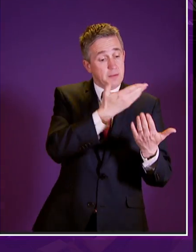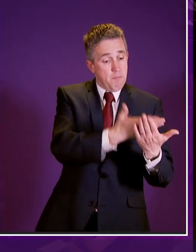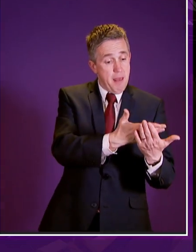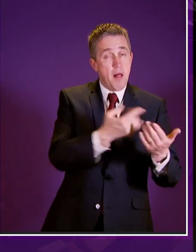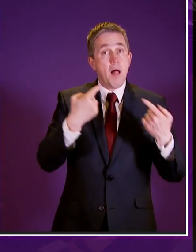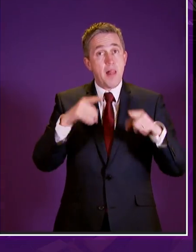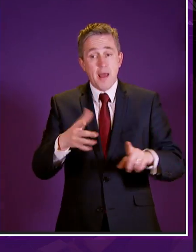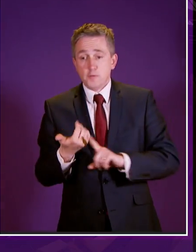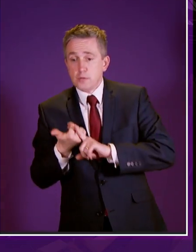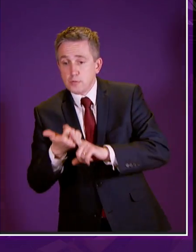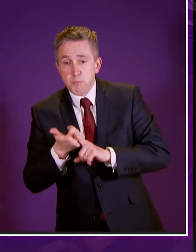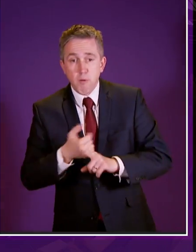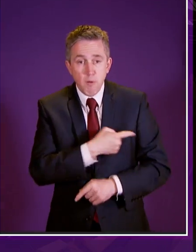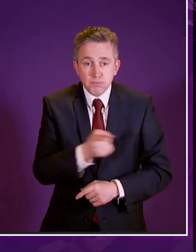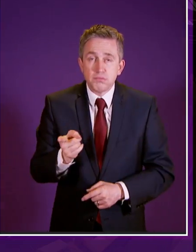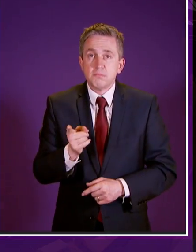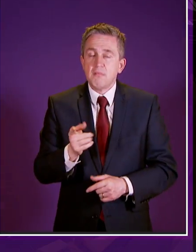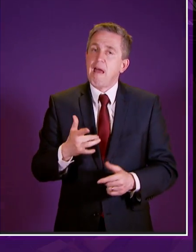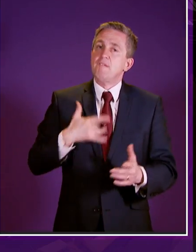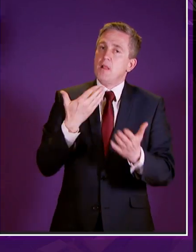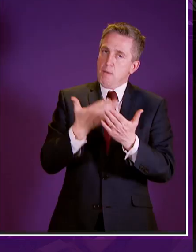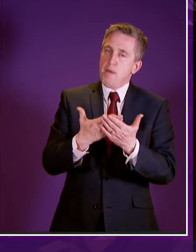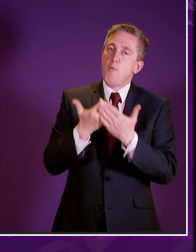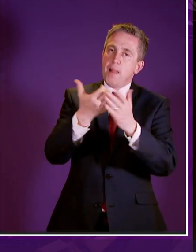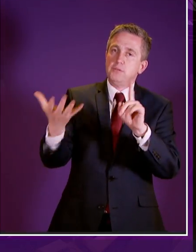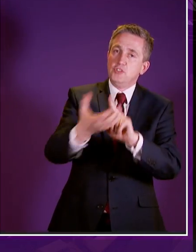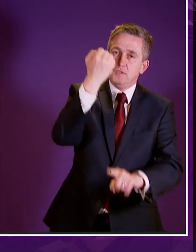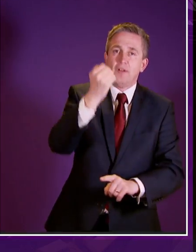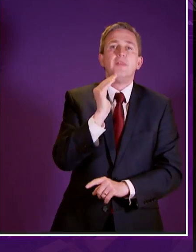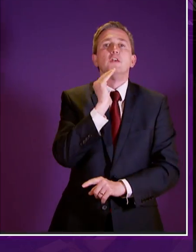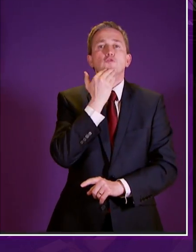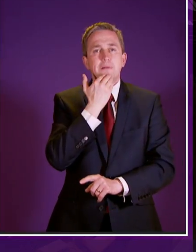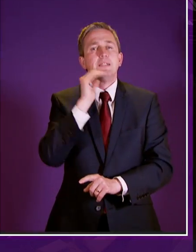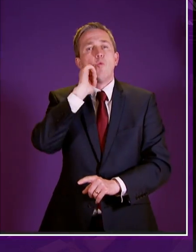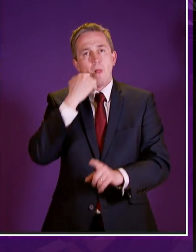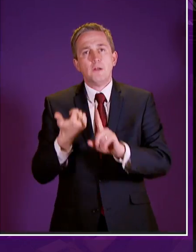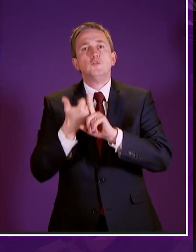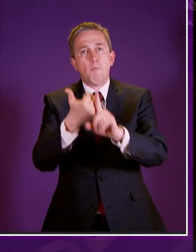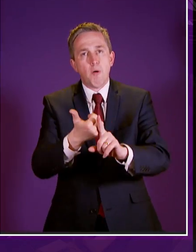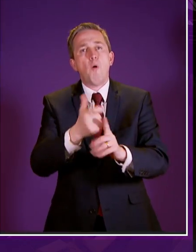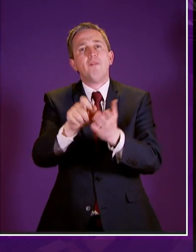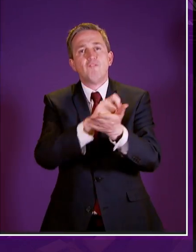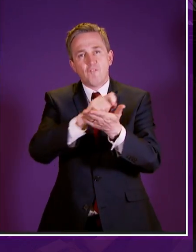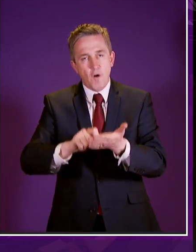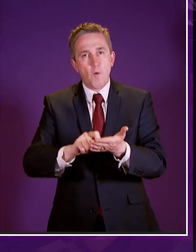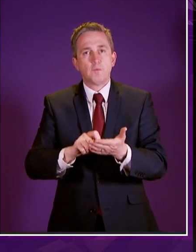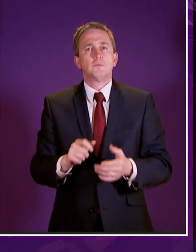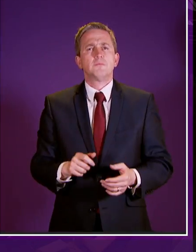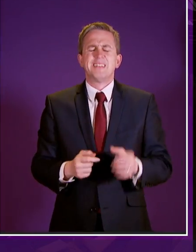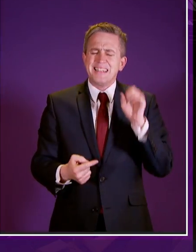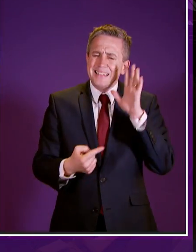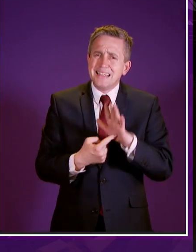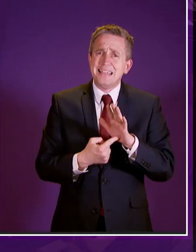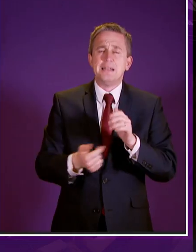do that well on the whole i believe the bill has progressed towards that and greens will support it at decision time dignity and respect are